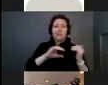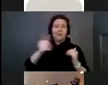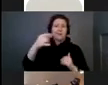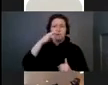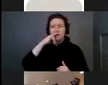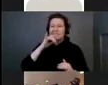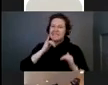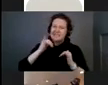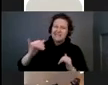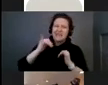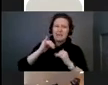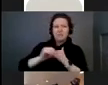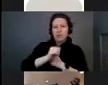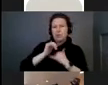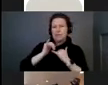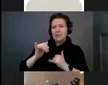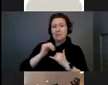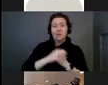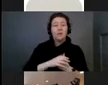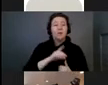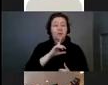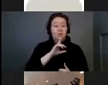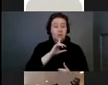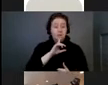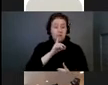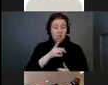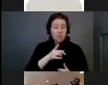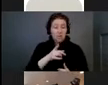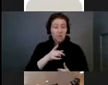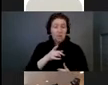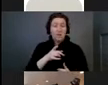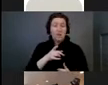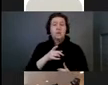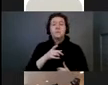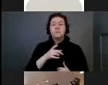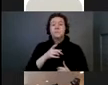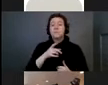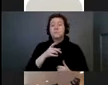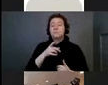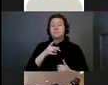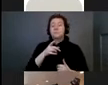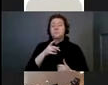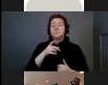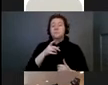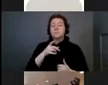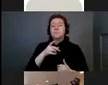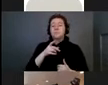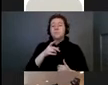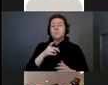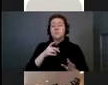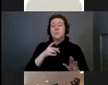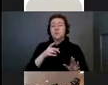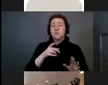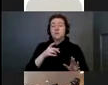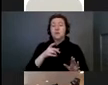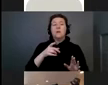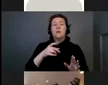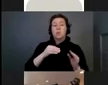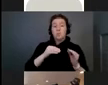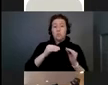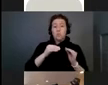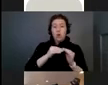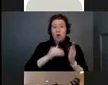And you're actually four times more likely to come in contact with congenital CMV from a child who was not born with it.